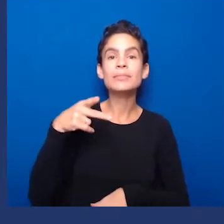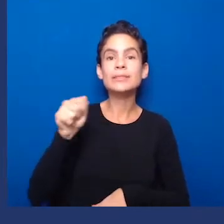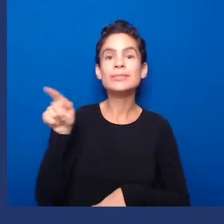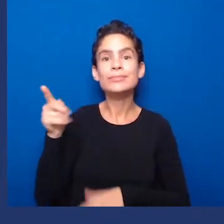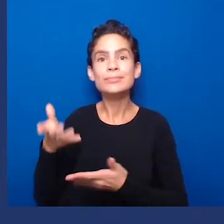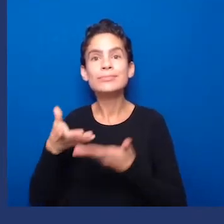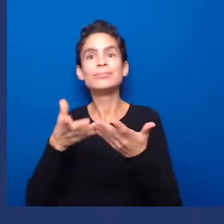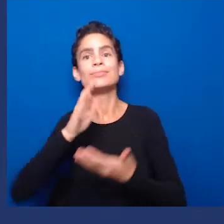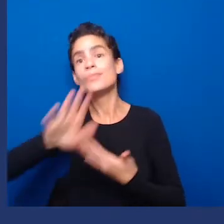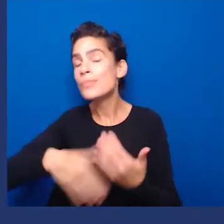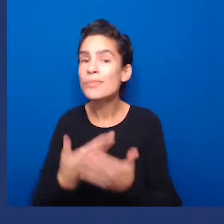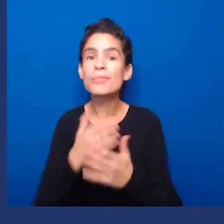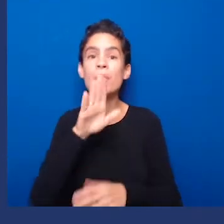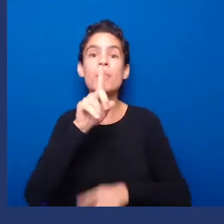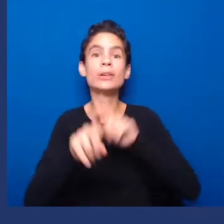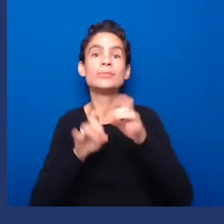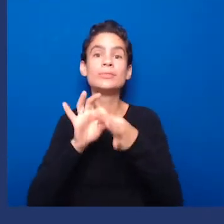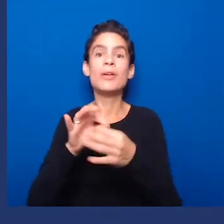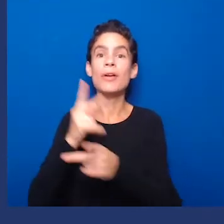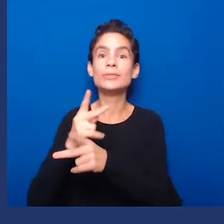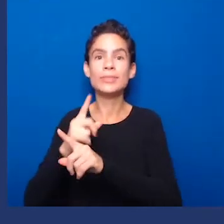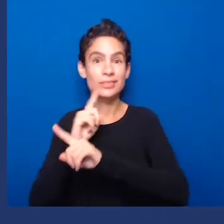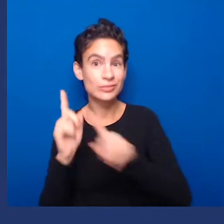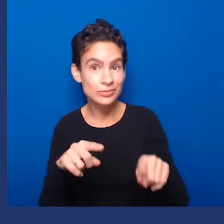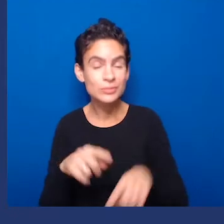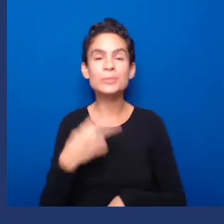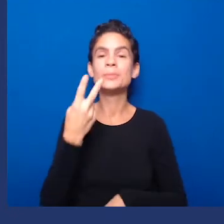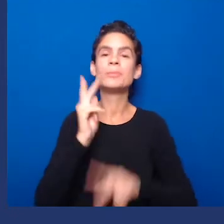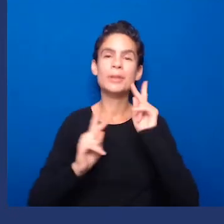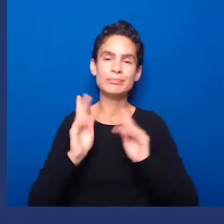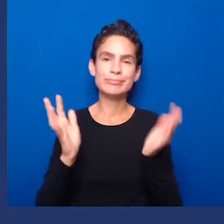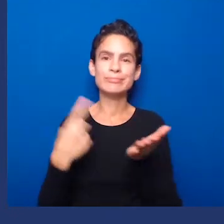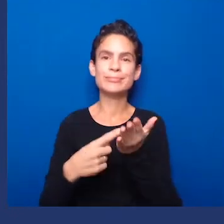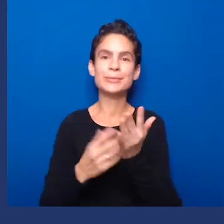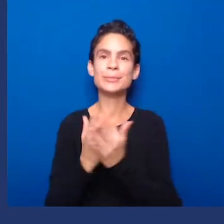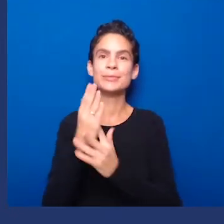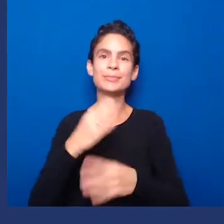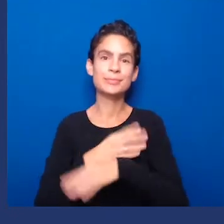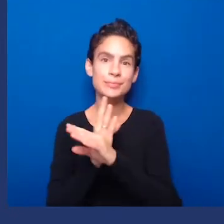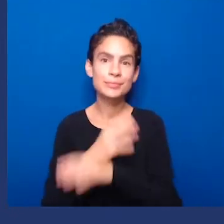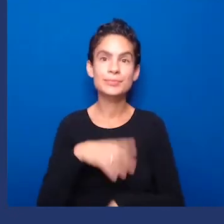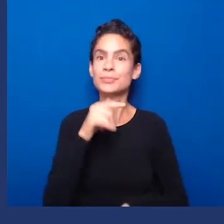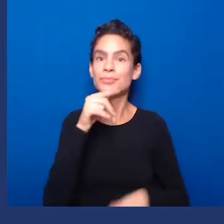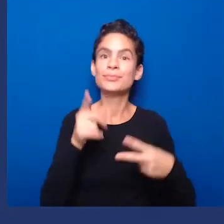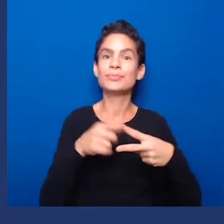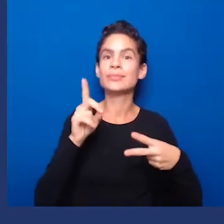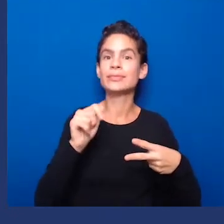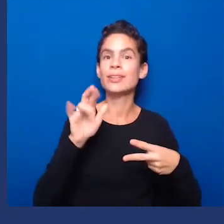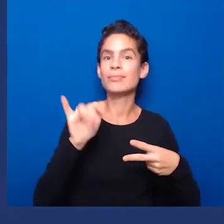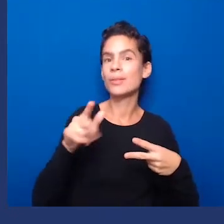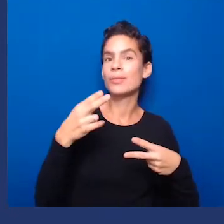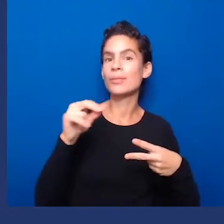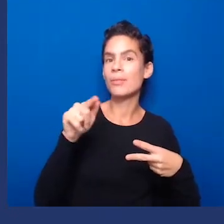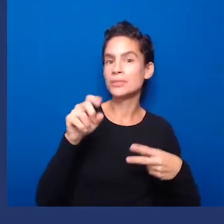Disability Rights Pennsylvania presents Your Questions About Guardianship Answered. Darryl Holtz, an advocate, and Alicia Mancini